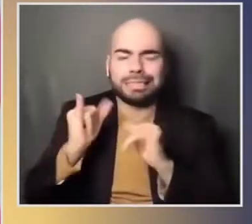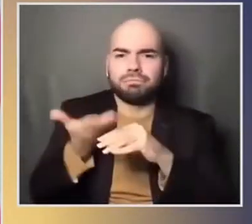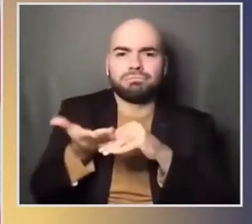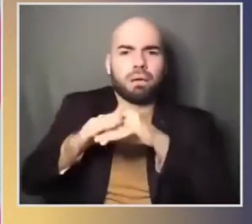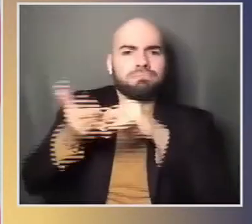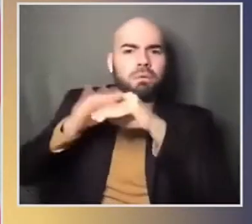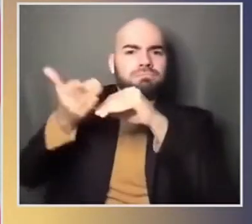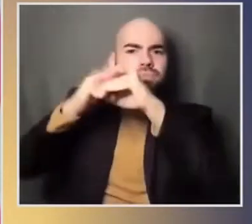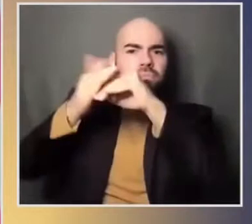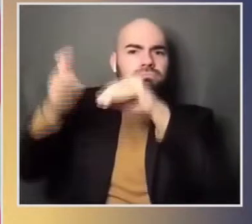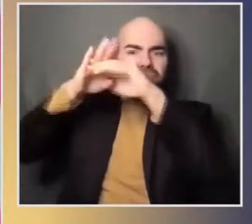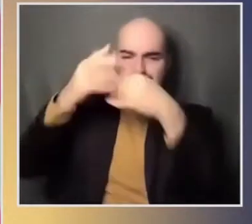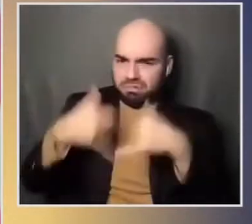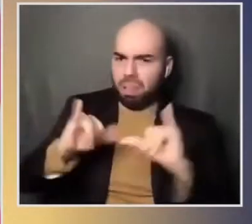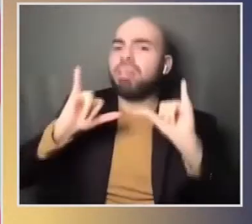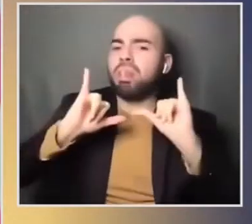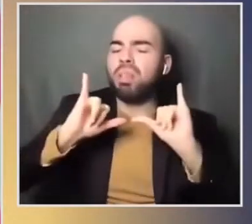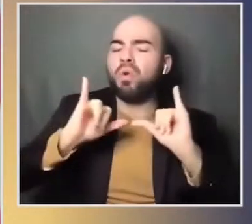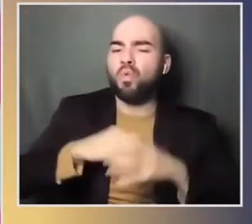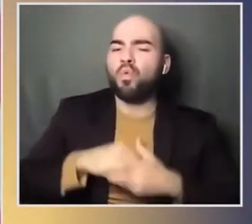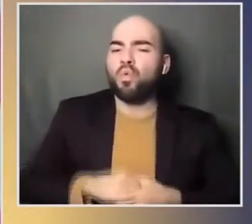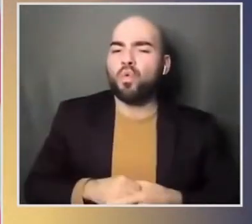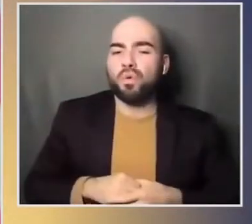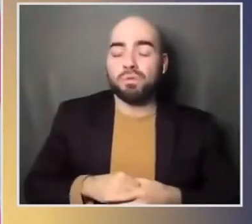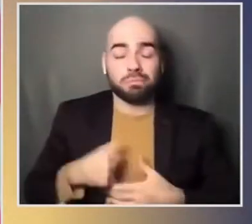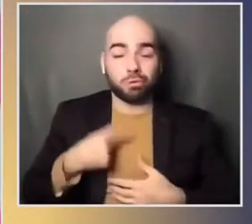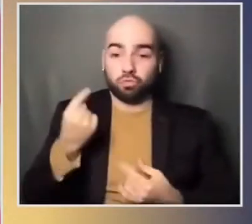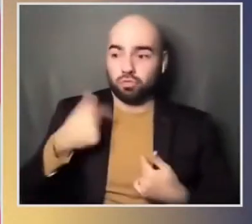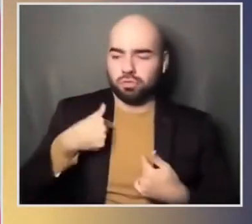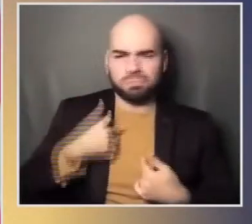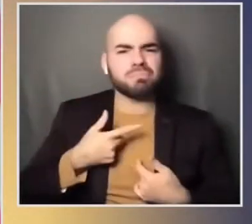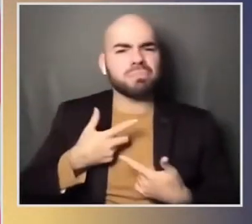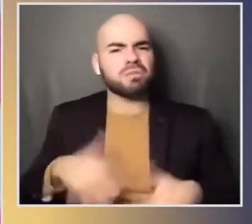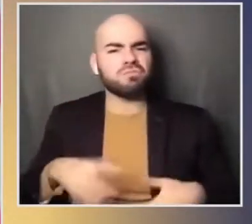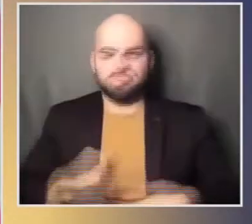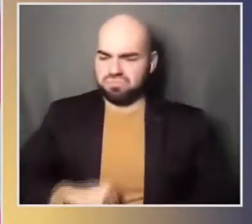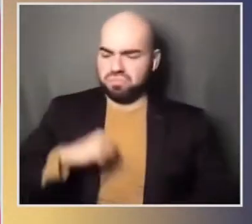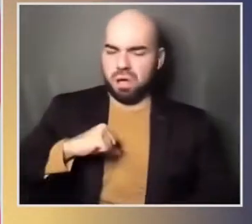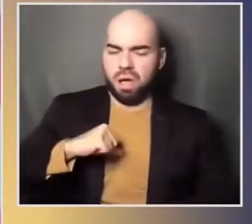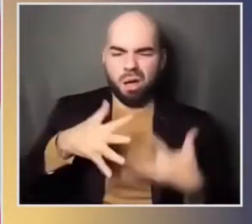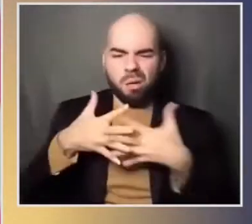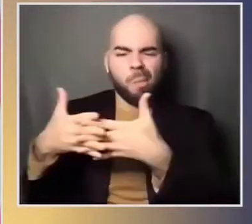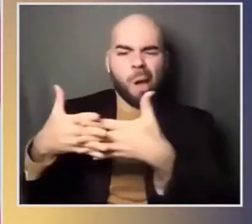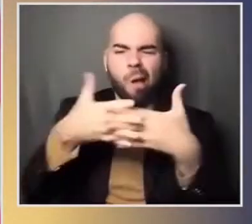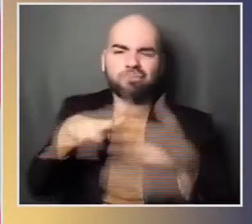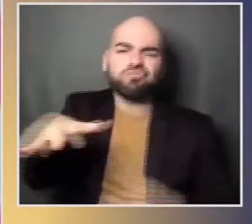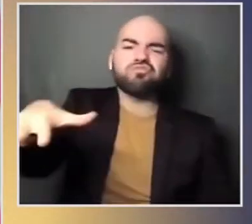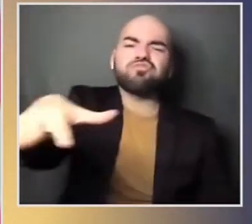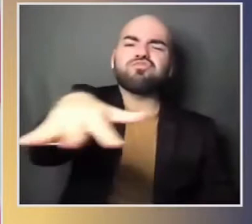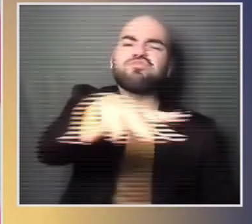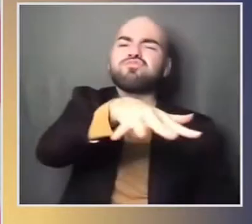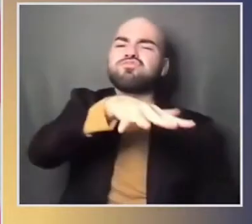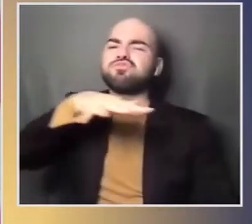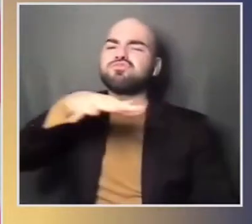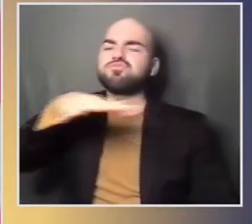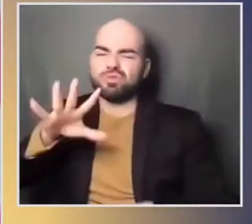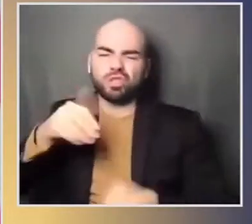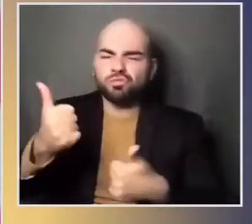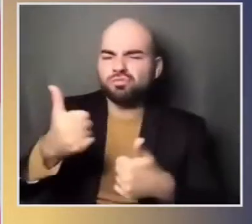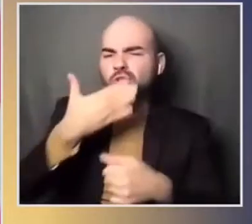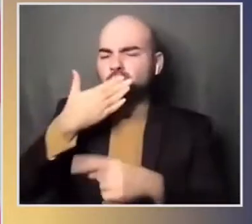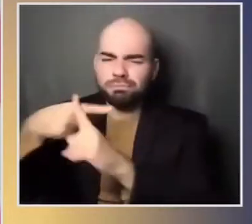basha in chief he hid them with a trade war levied a raft of punitive sanctions and buggered